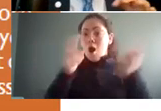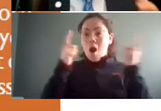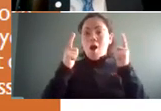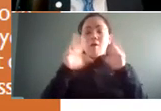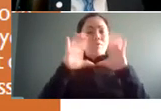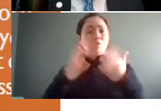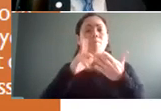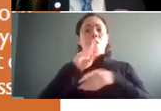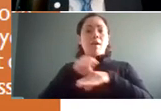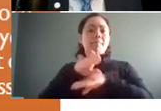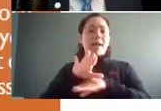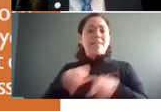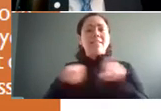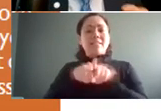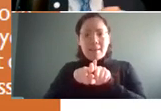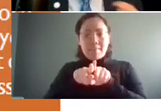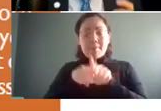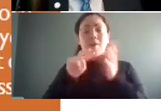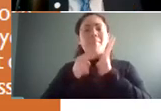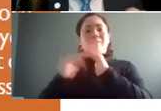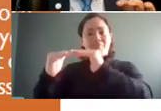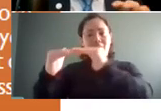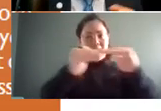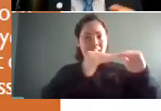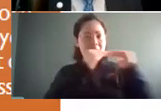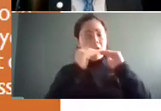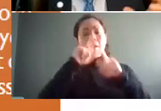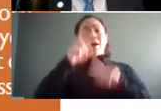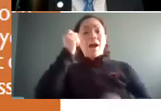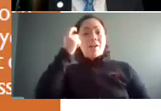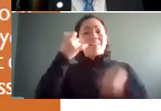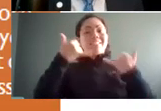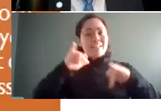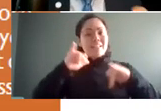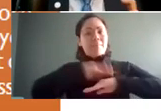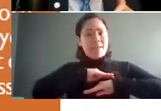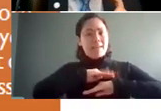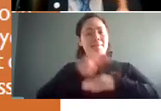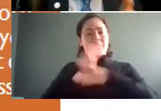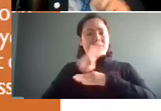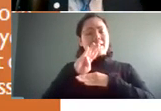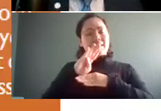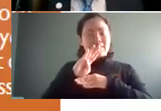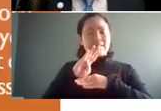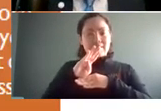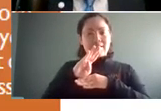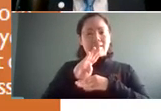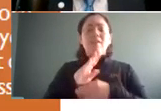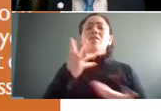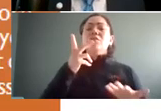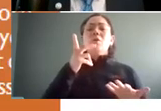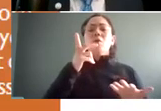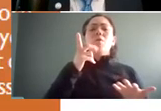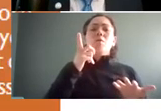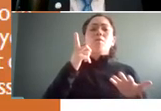uh in the same rate is it fair while still meeting your business's needs what you don't want to do and i'll just give you